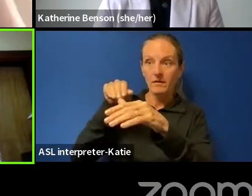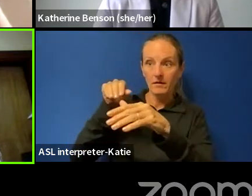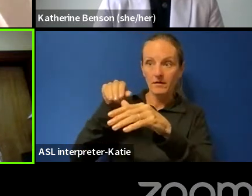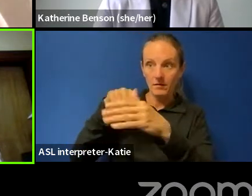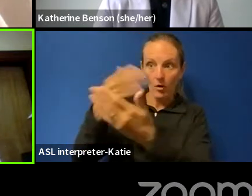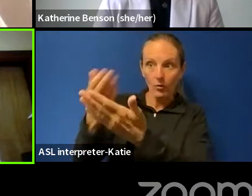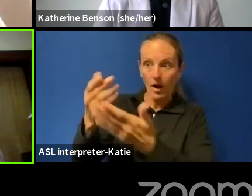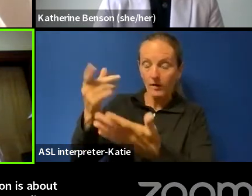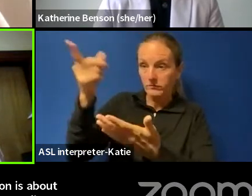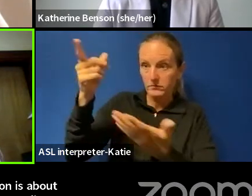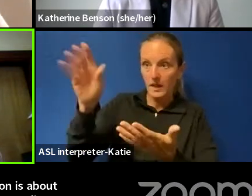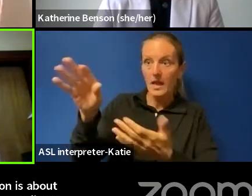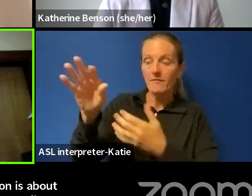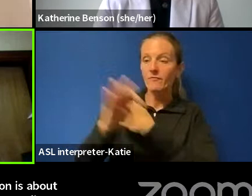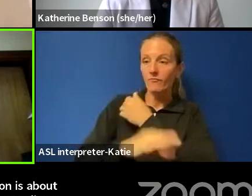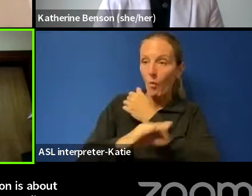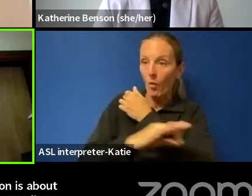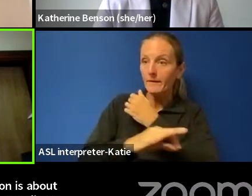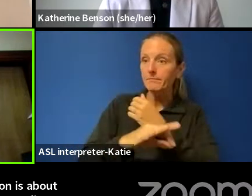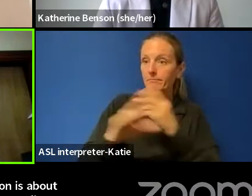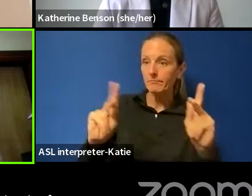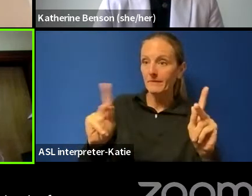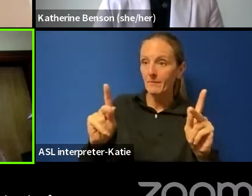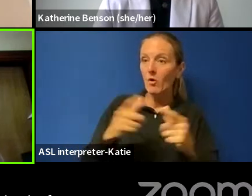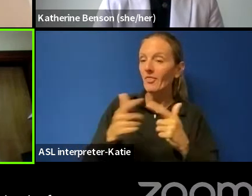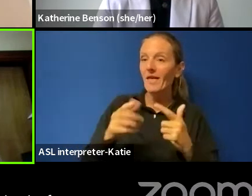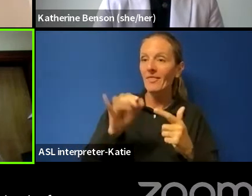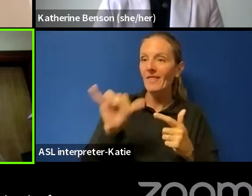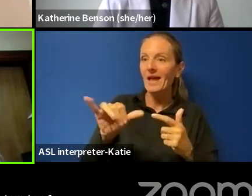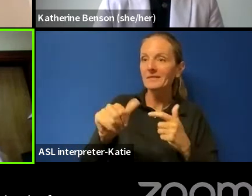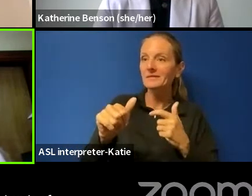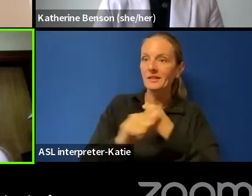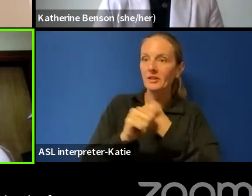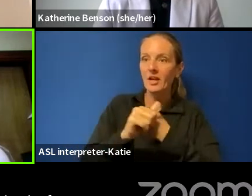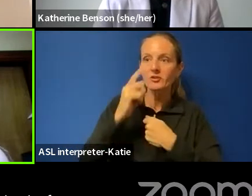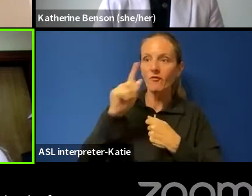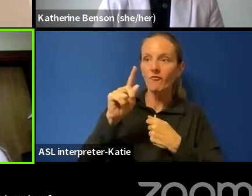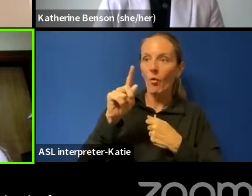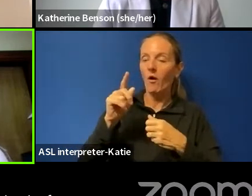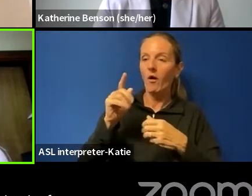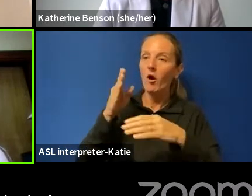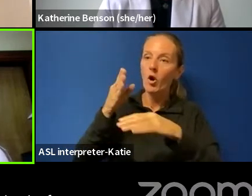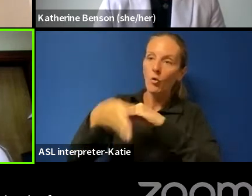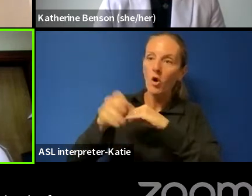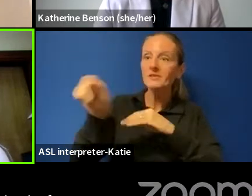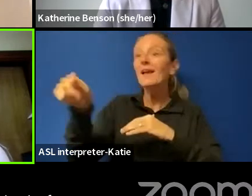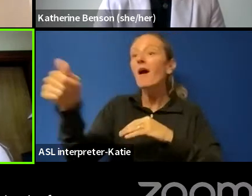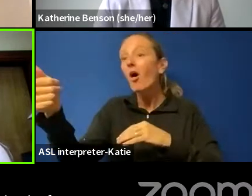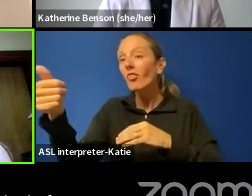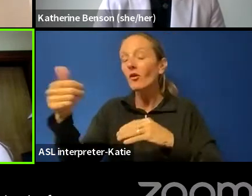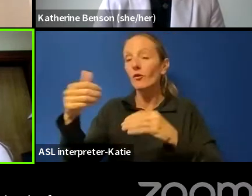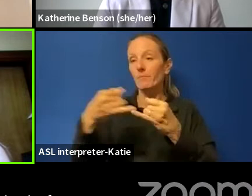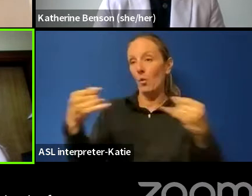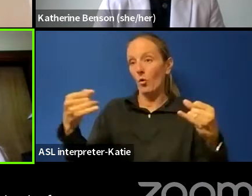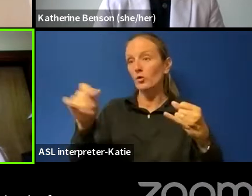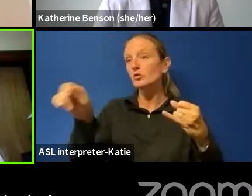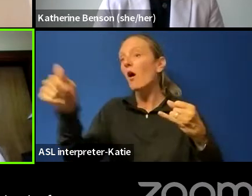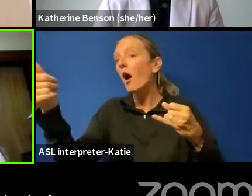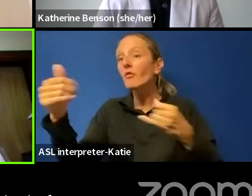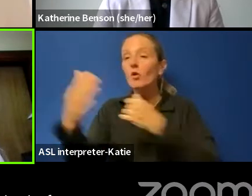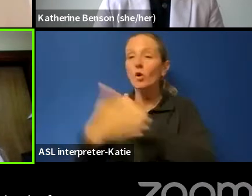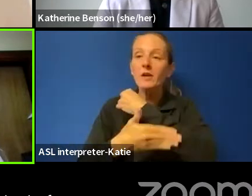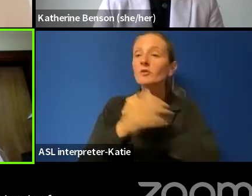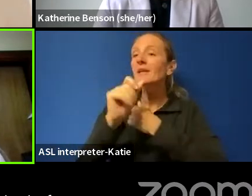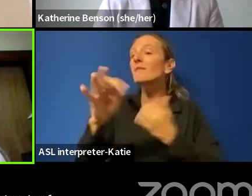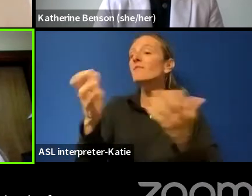that presents a risk to people when they want to cross other borders as well. If they want to maybe travel somewhere